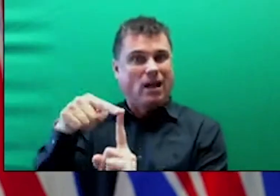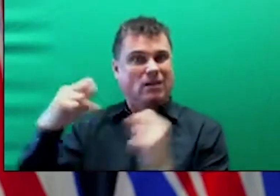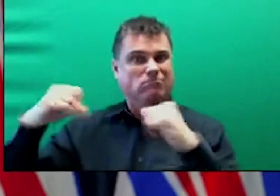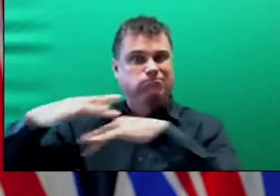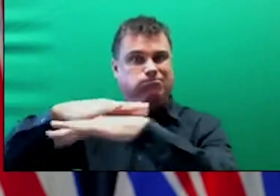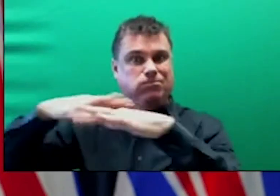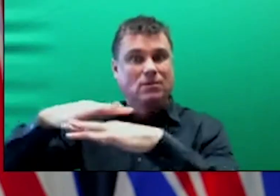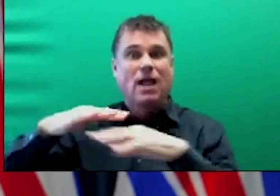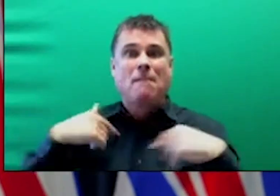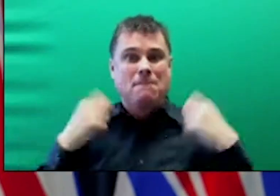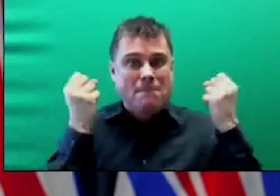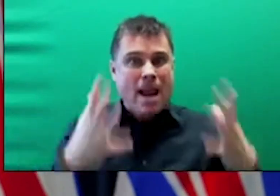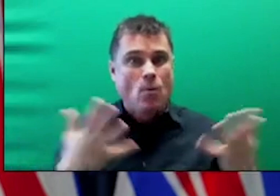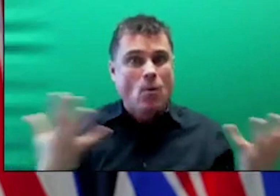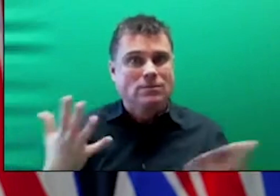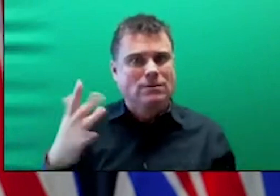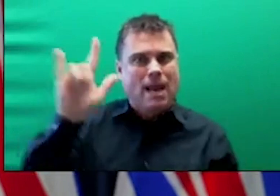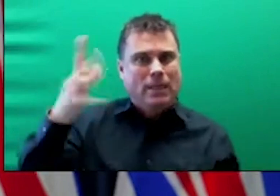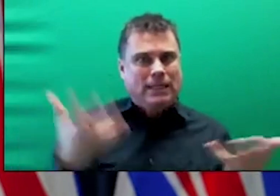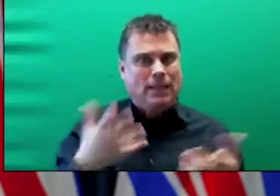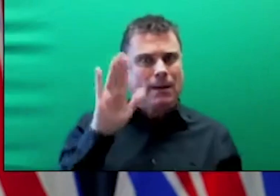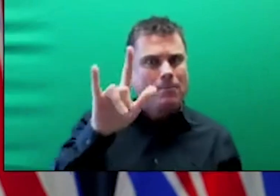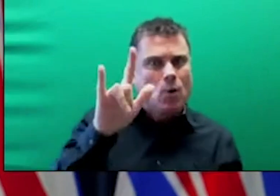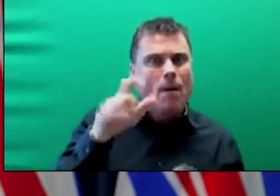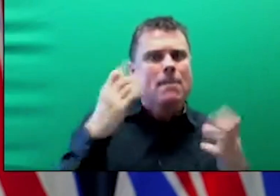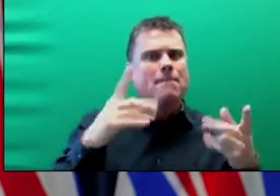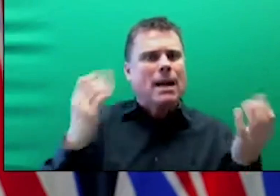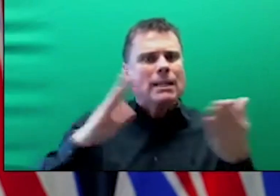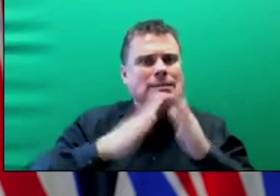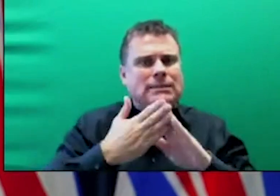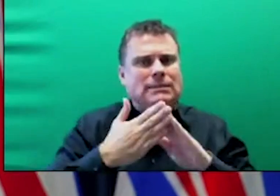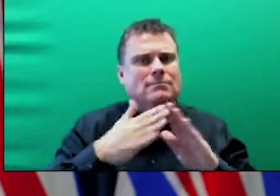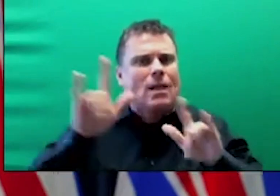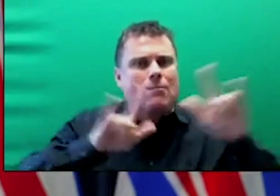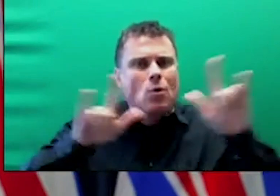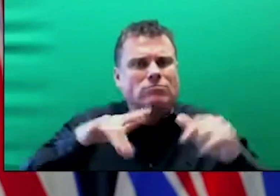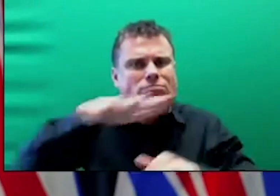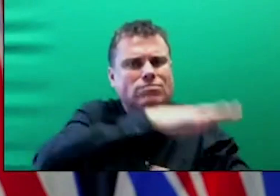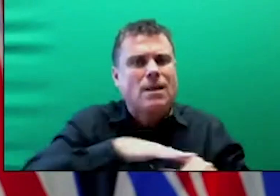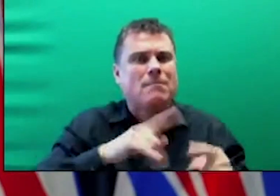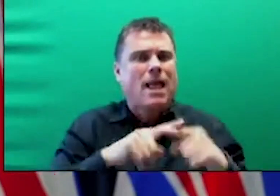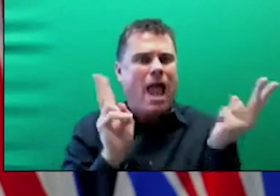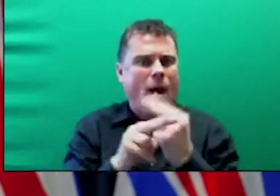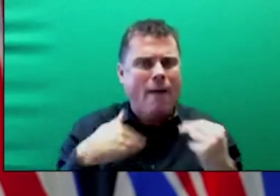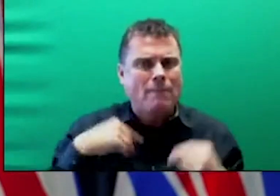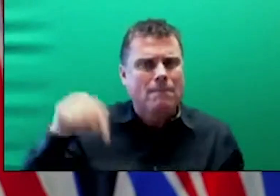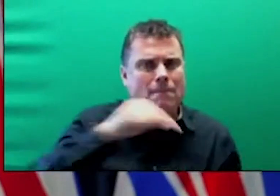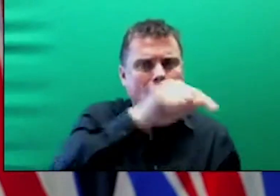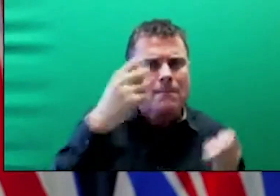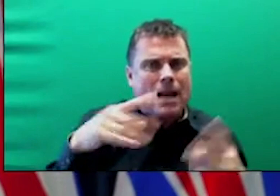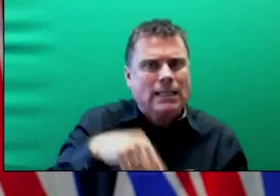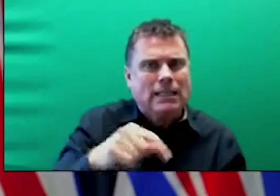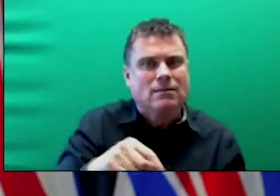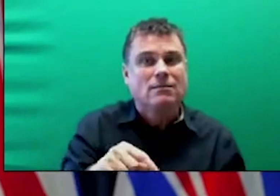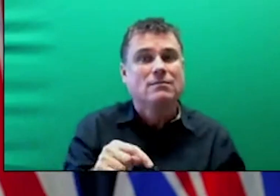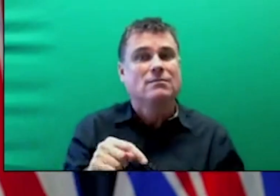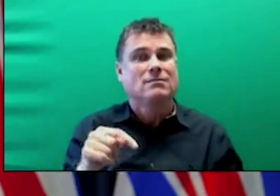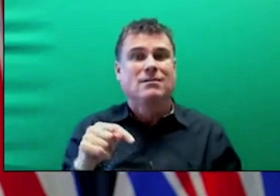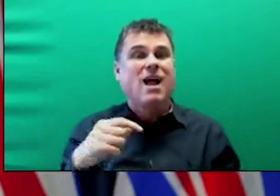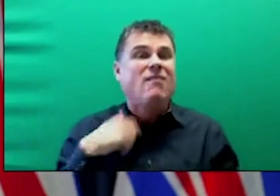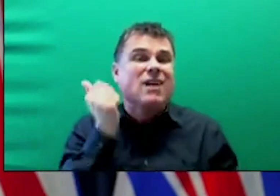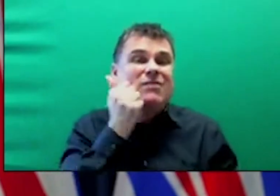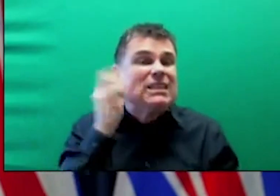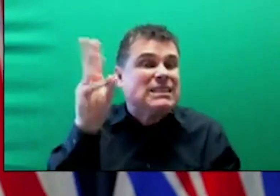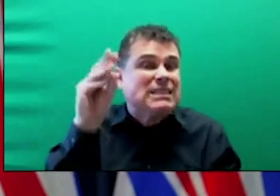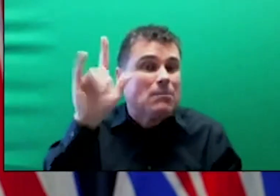require our athletes and officials to have their double doses of vaccine. Any early indications of what BC's protocol would be for this